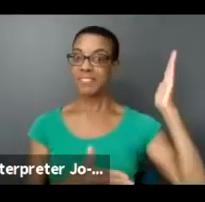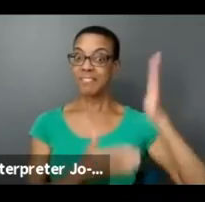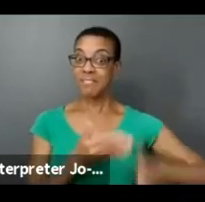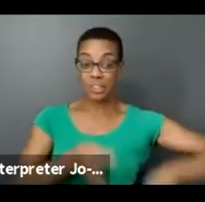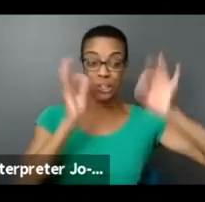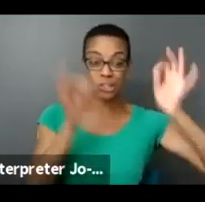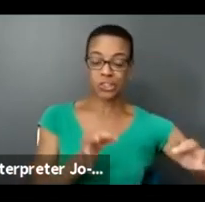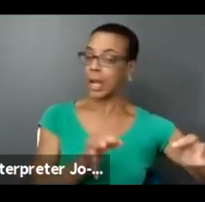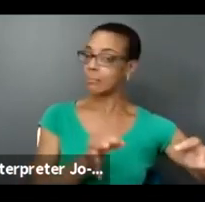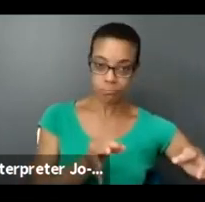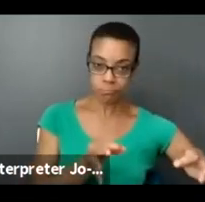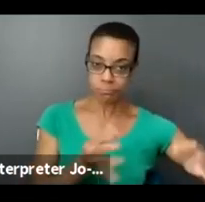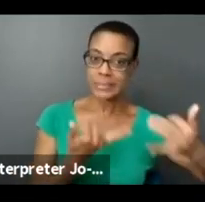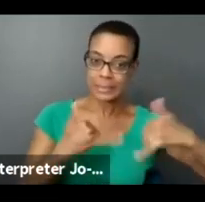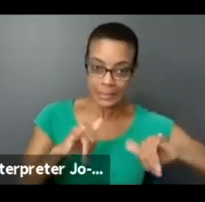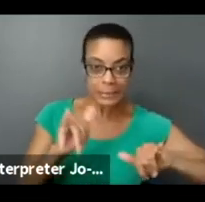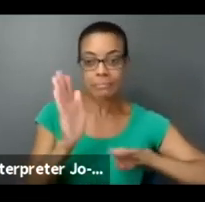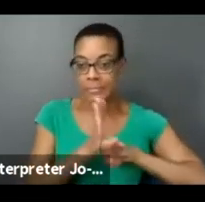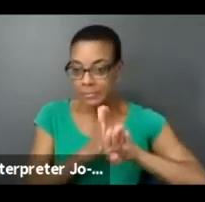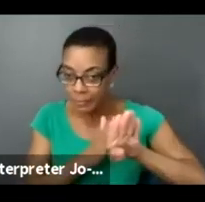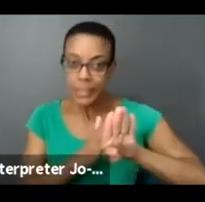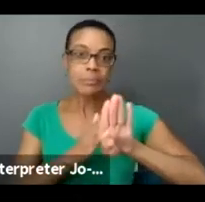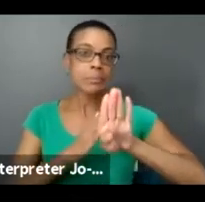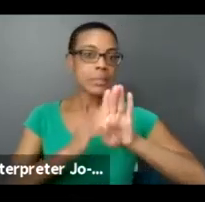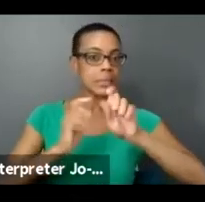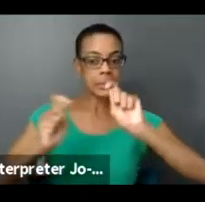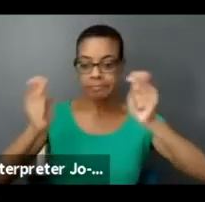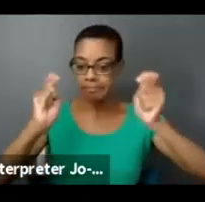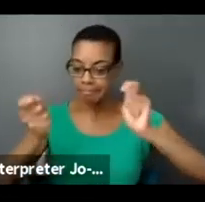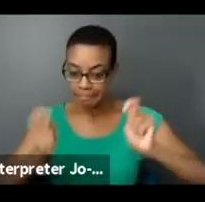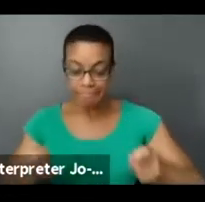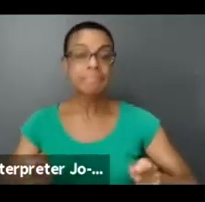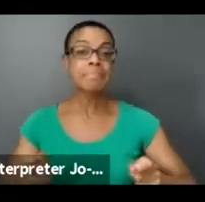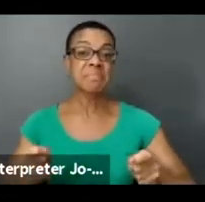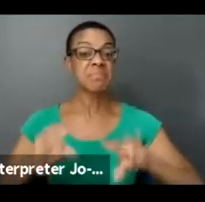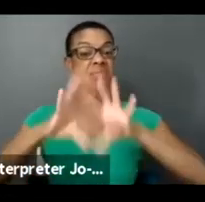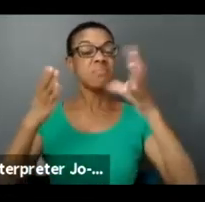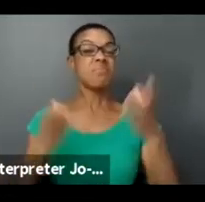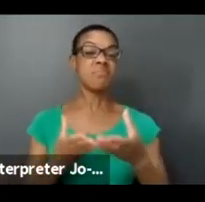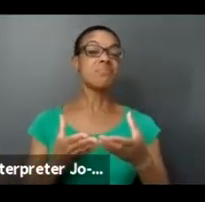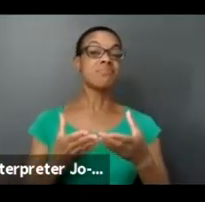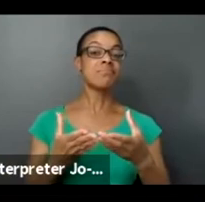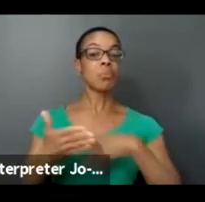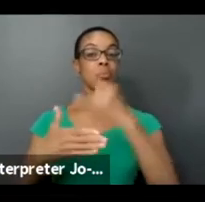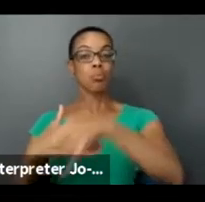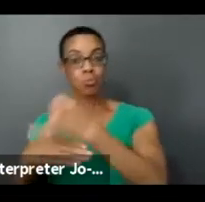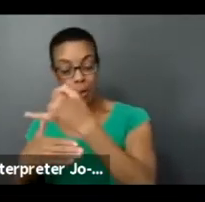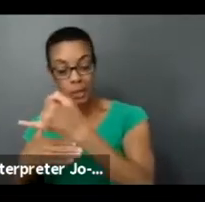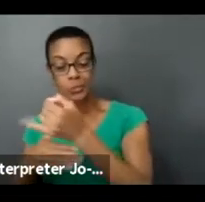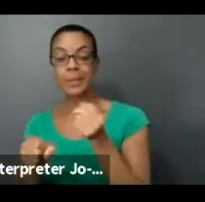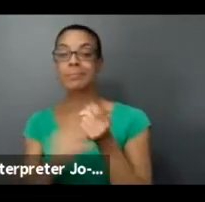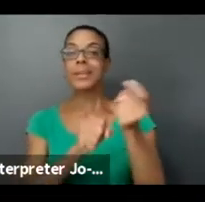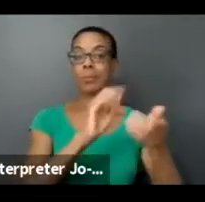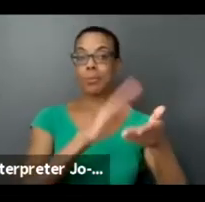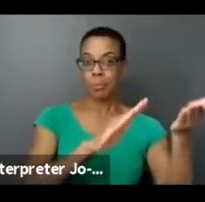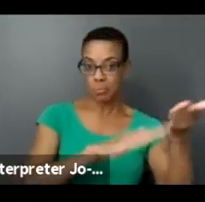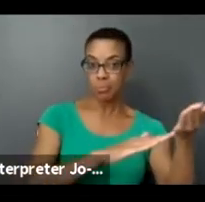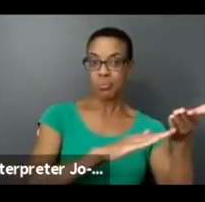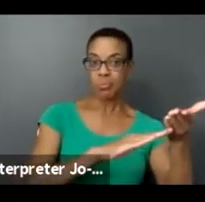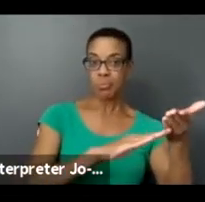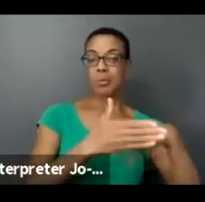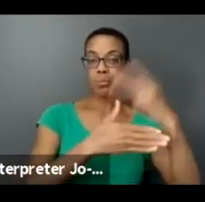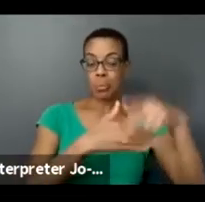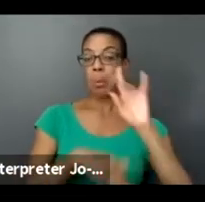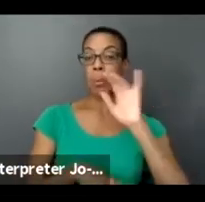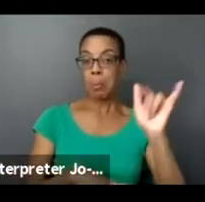on developing the guidelines. But that's essentially what the projects program and annual operating programs look like. I want to spend a little bit of